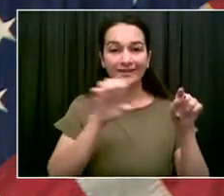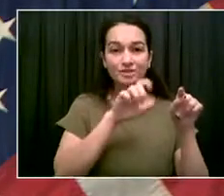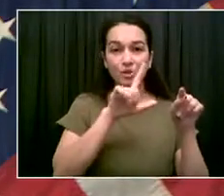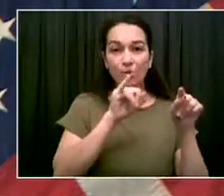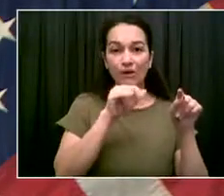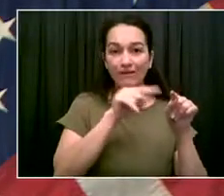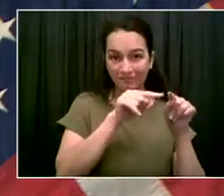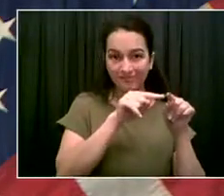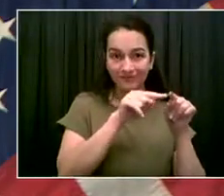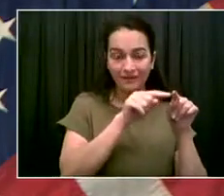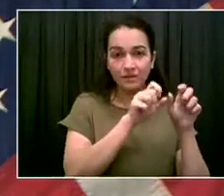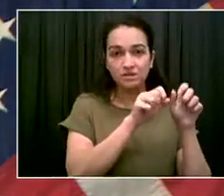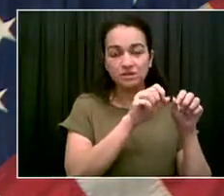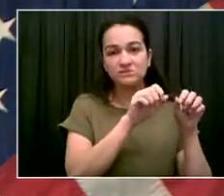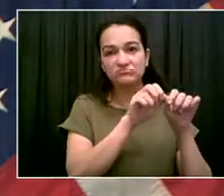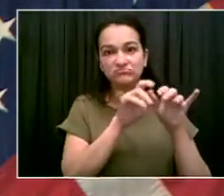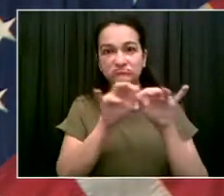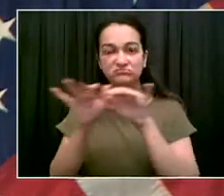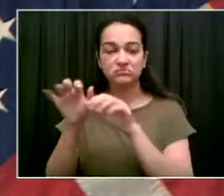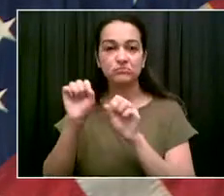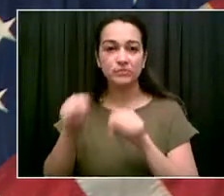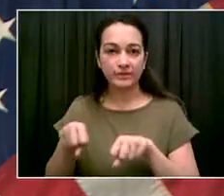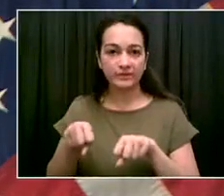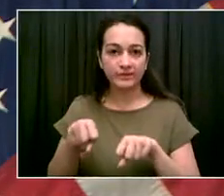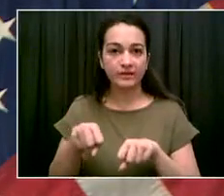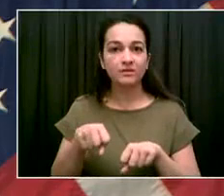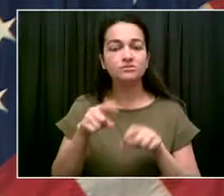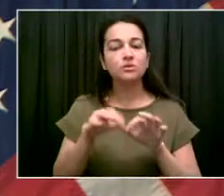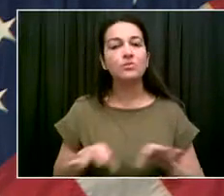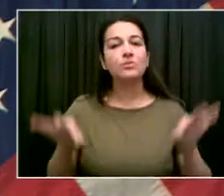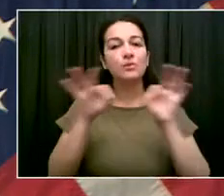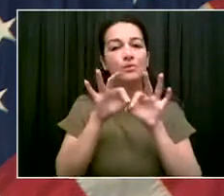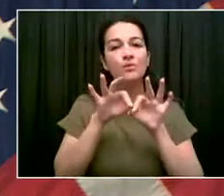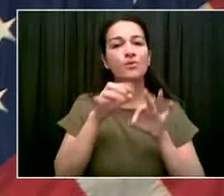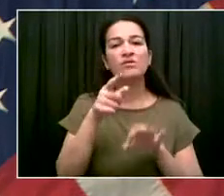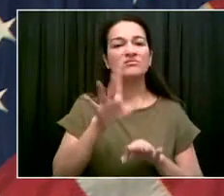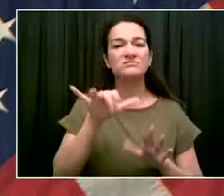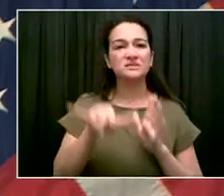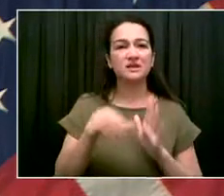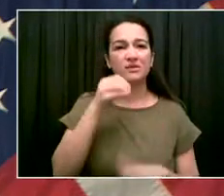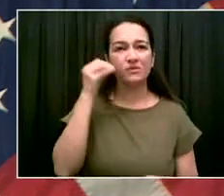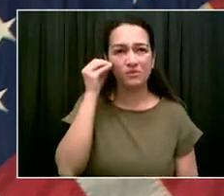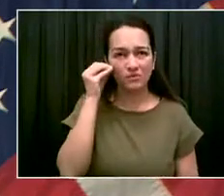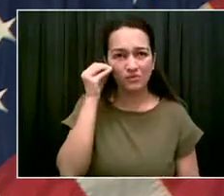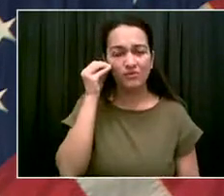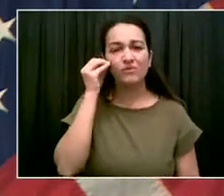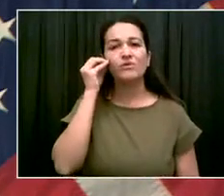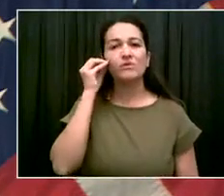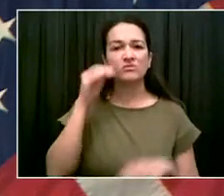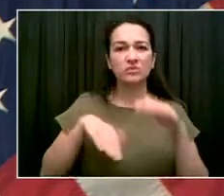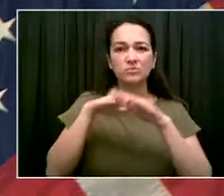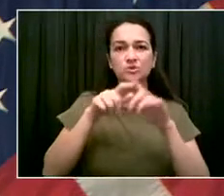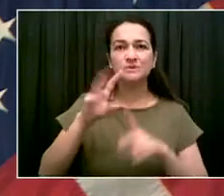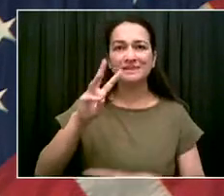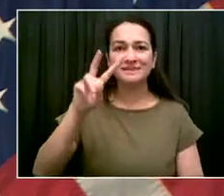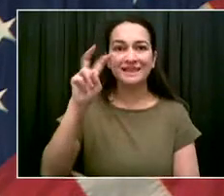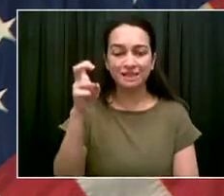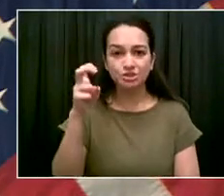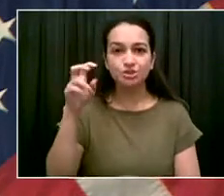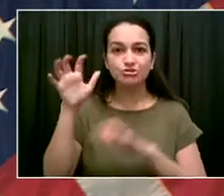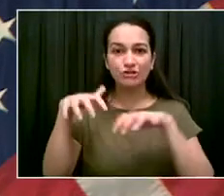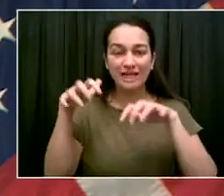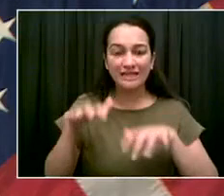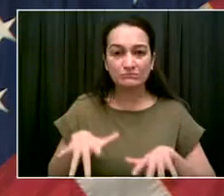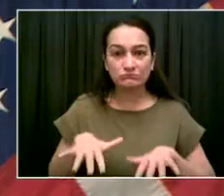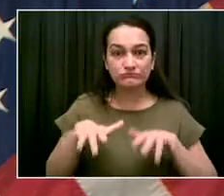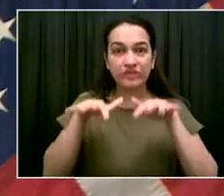Still here in the city, three to six inches of rain are expected for the storm, with locally higher amounts. Periods of heavy rain